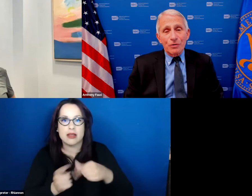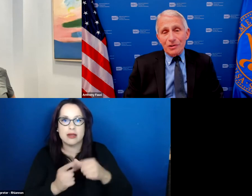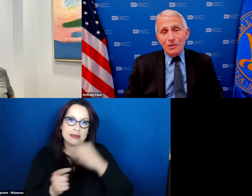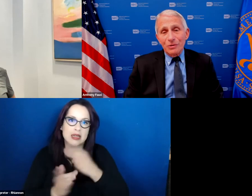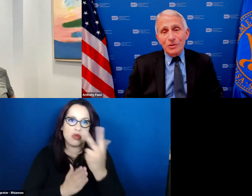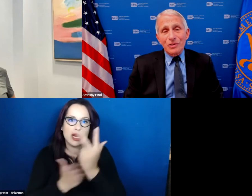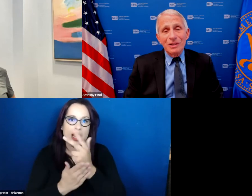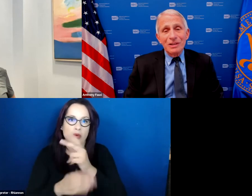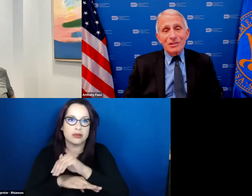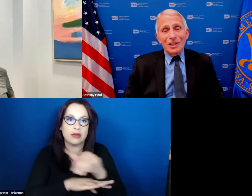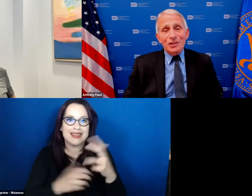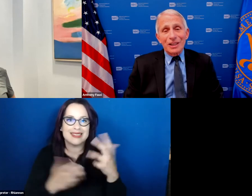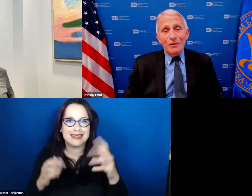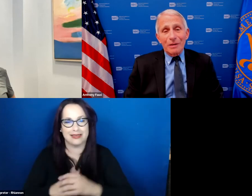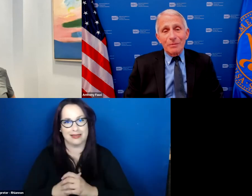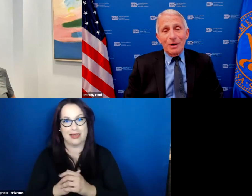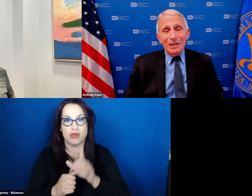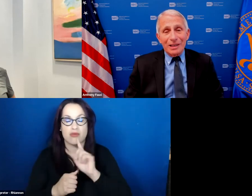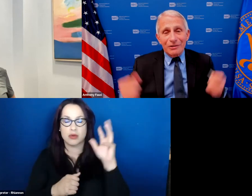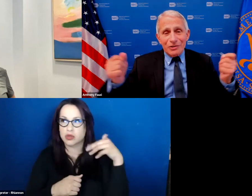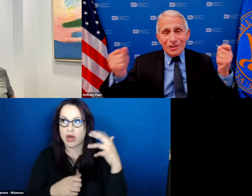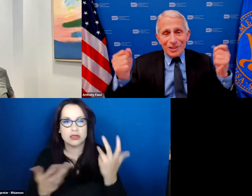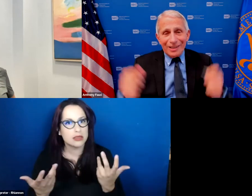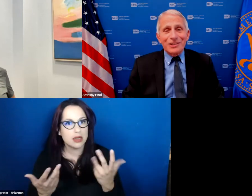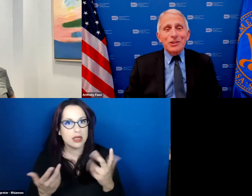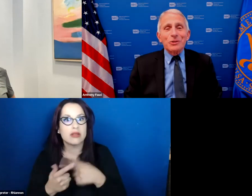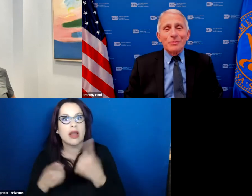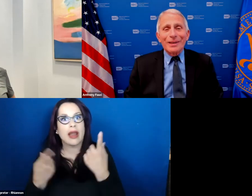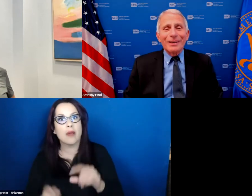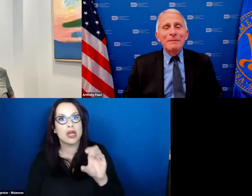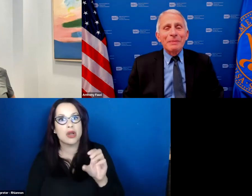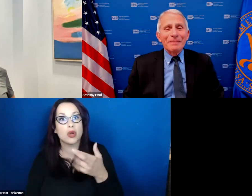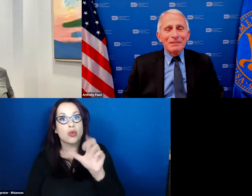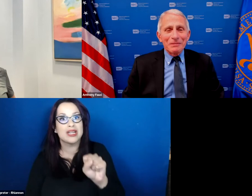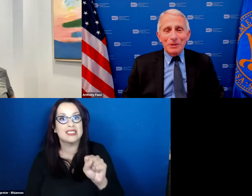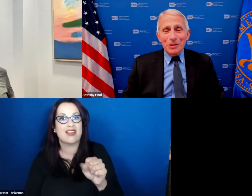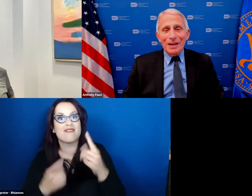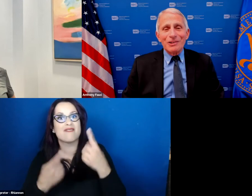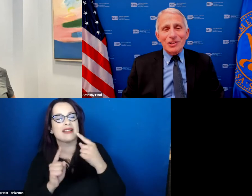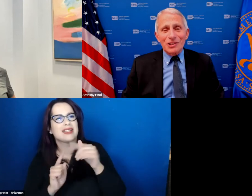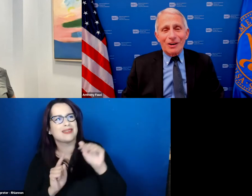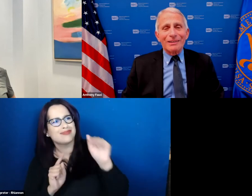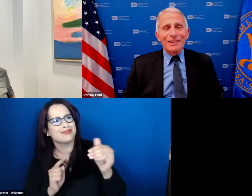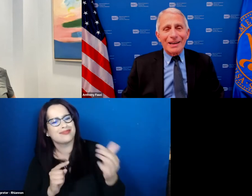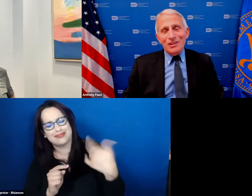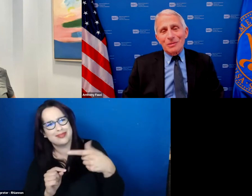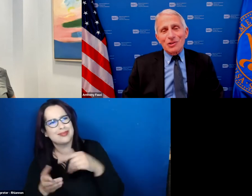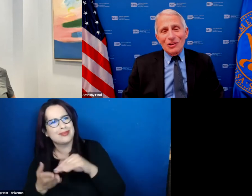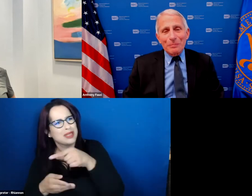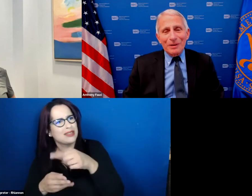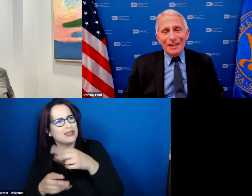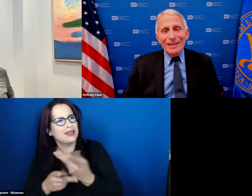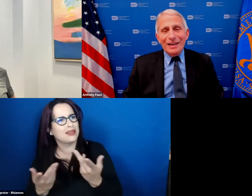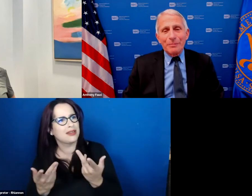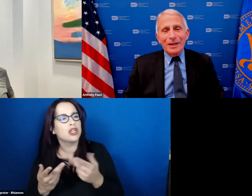Chris who was essentially grabbed me by the ears and said excuse me but you better just start getting some